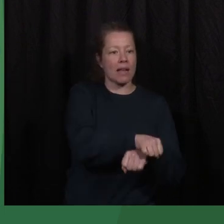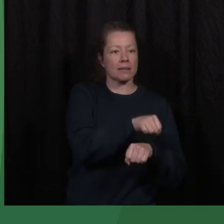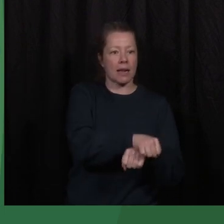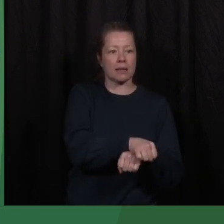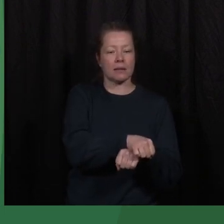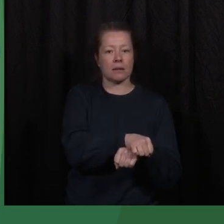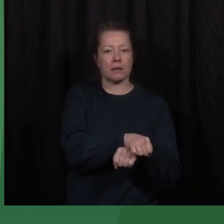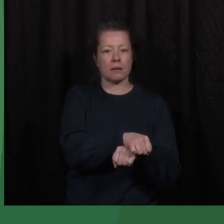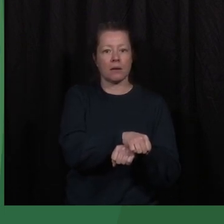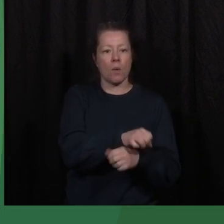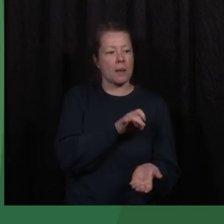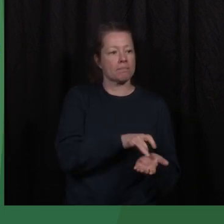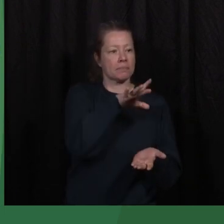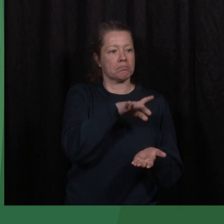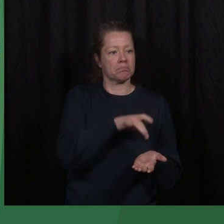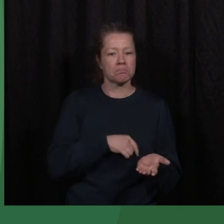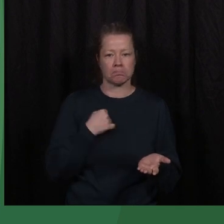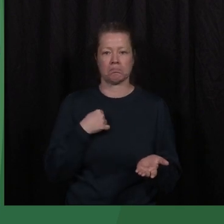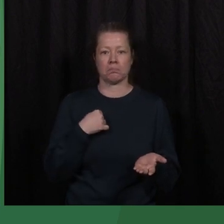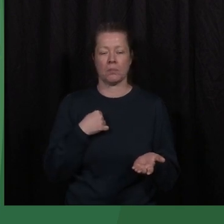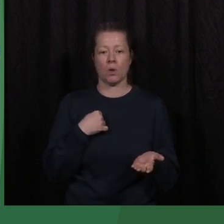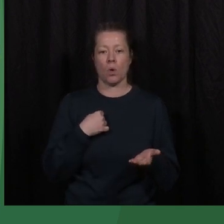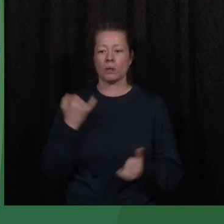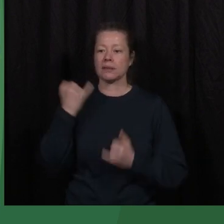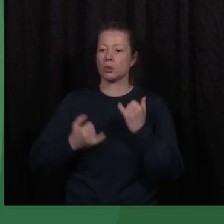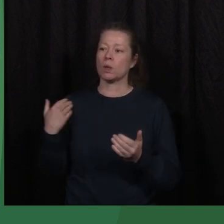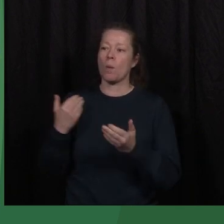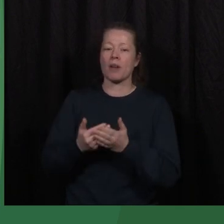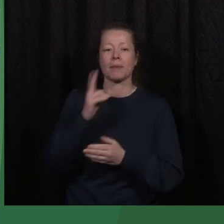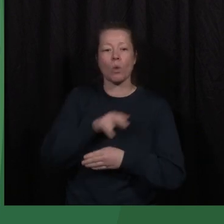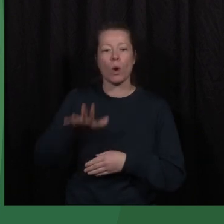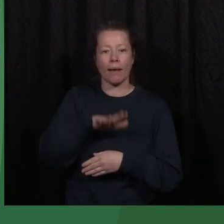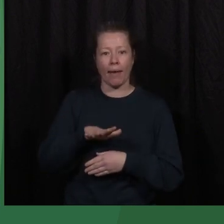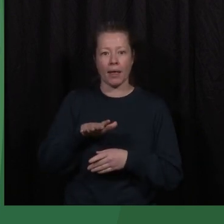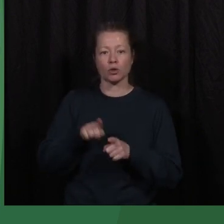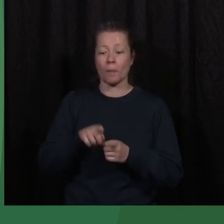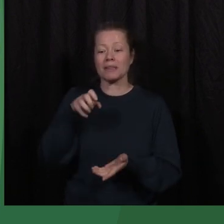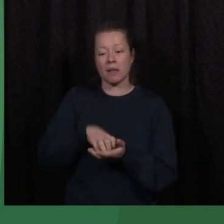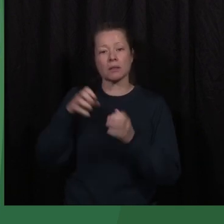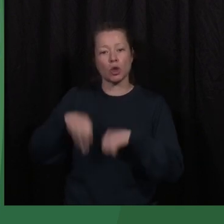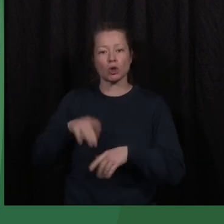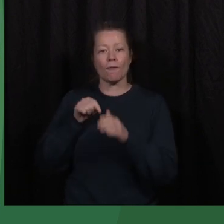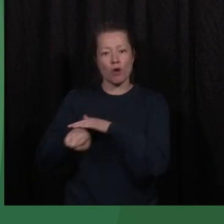expulsion, ultimately arriving to Norway as a stateless refugee.